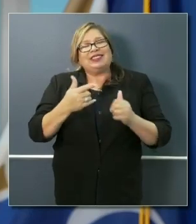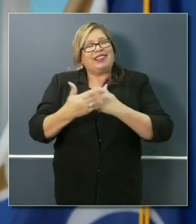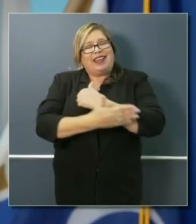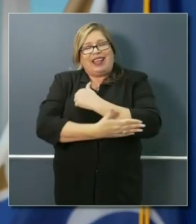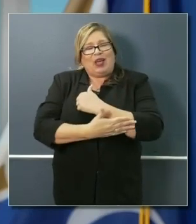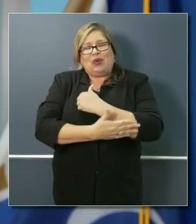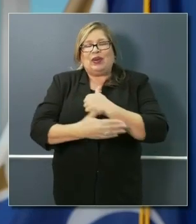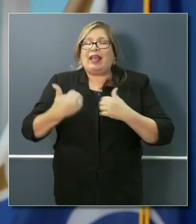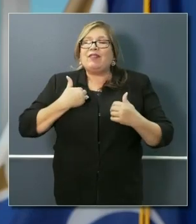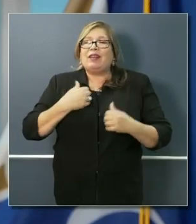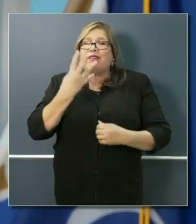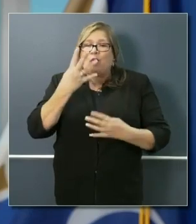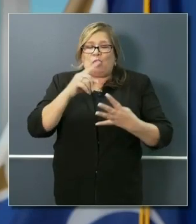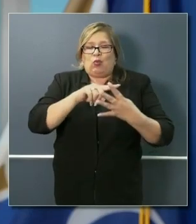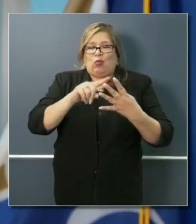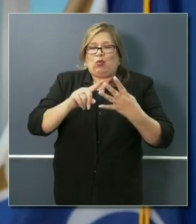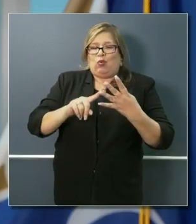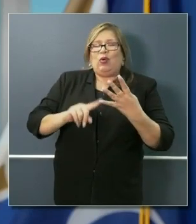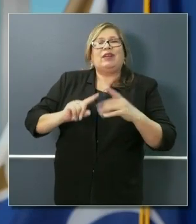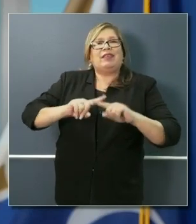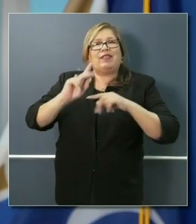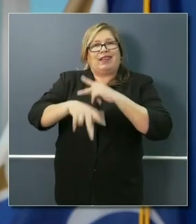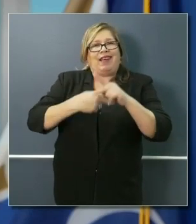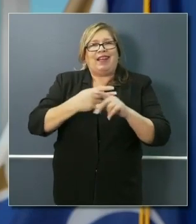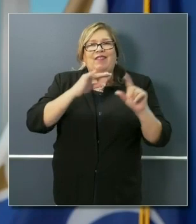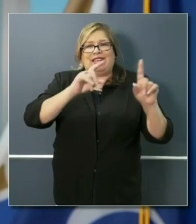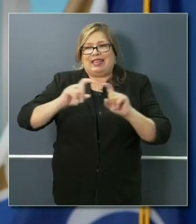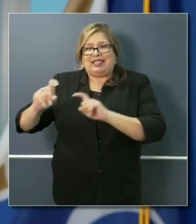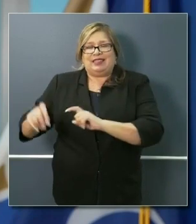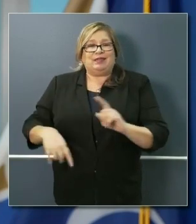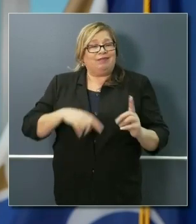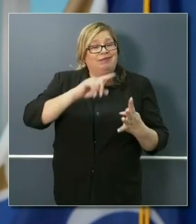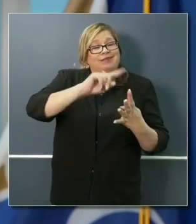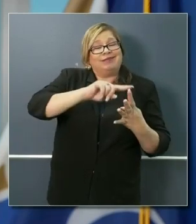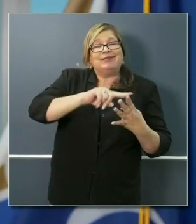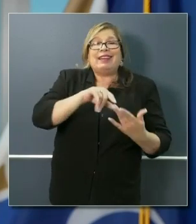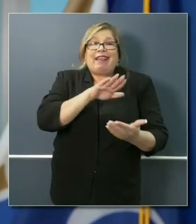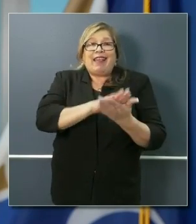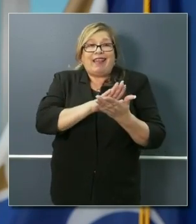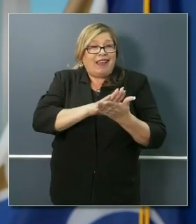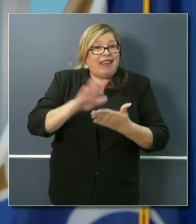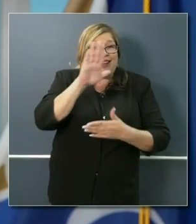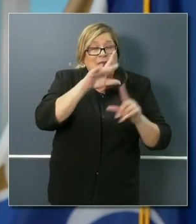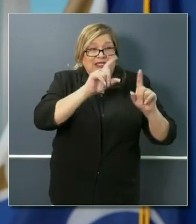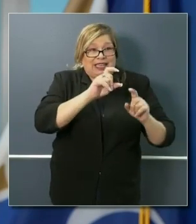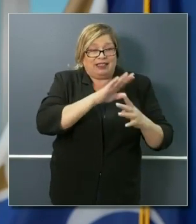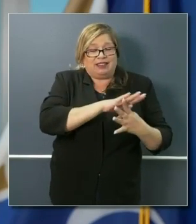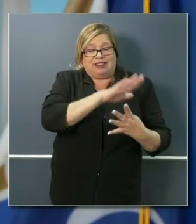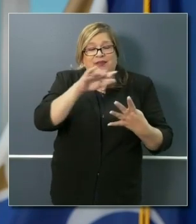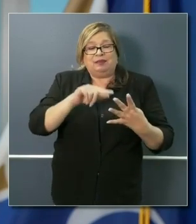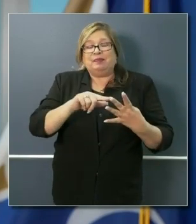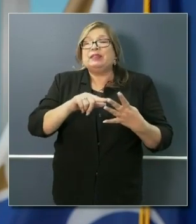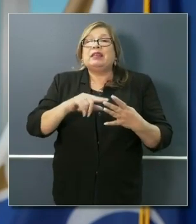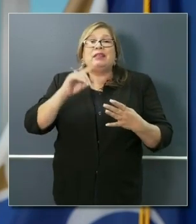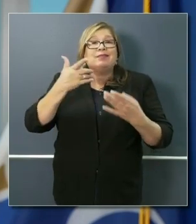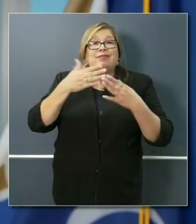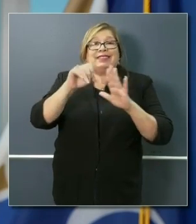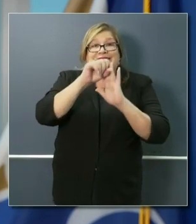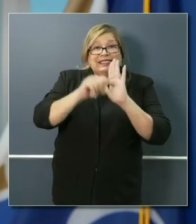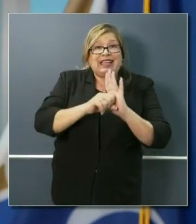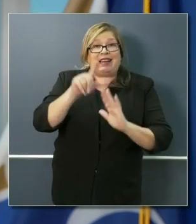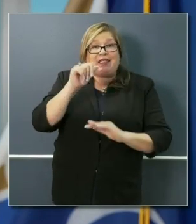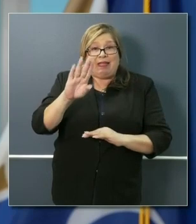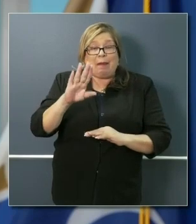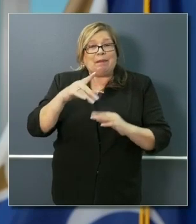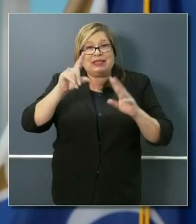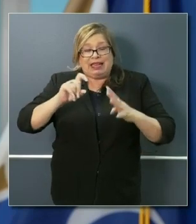buckets of testing in the state of California. You have academic institutions that are testing. You have the state labs that are